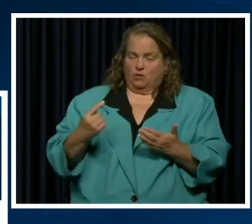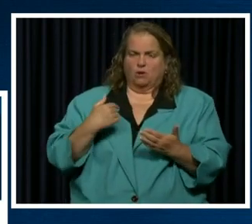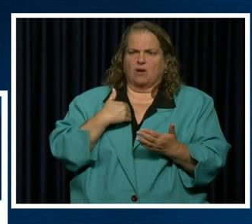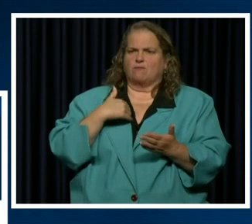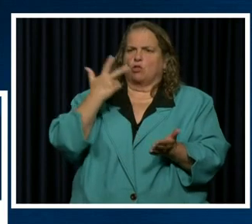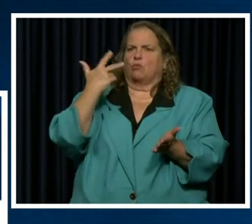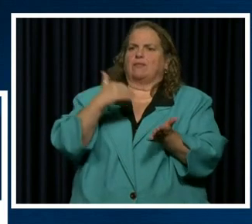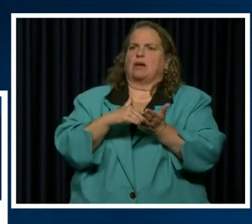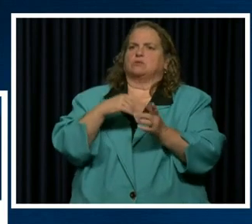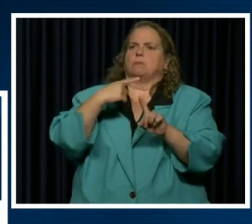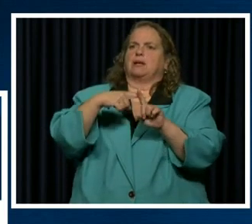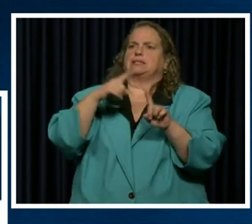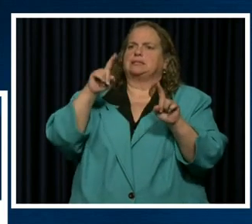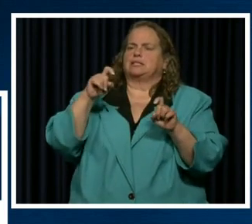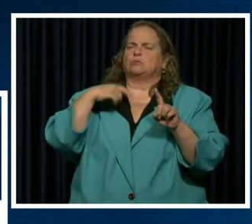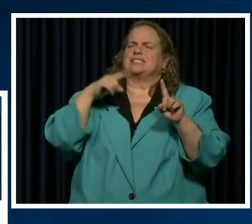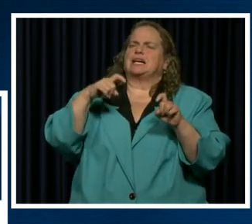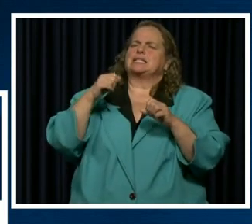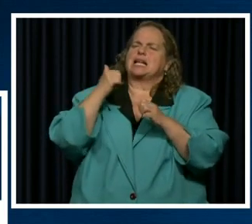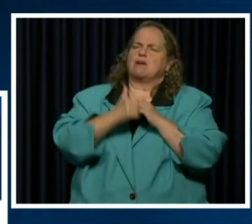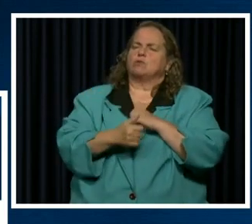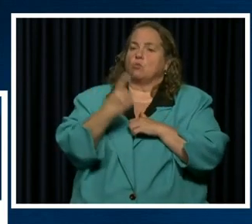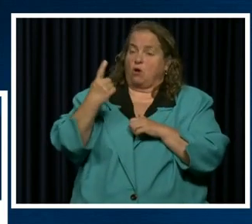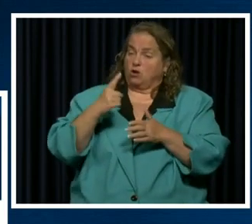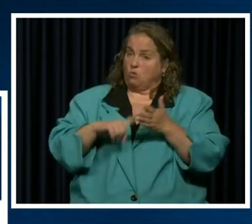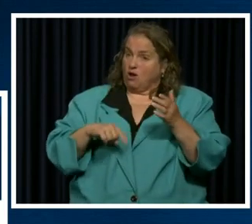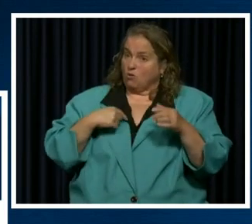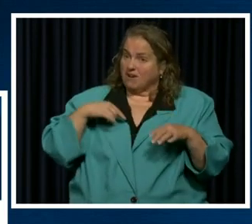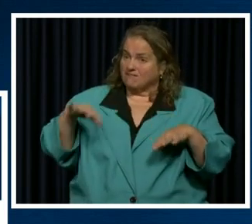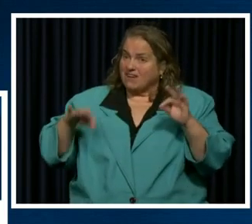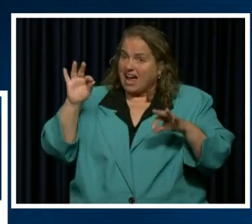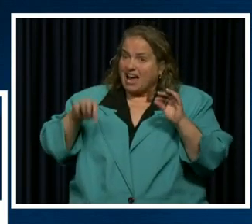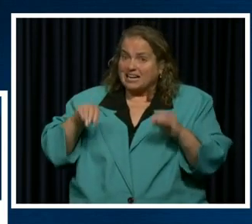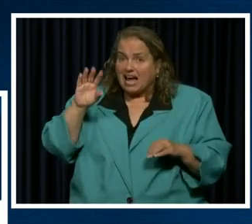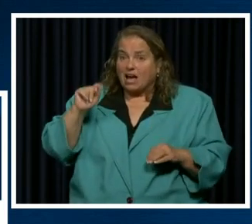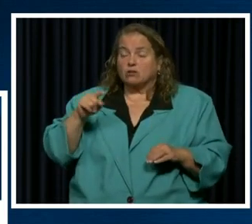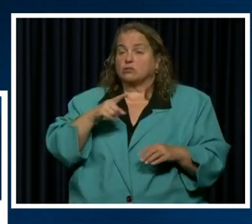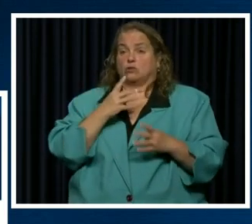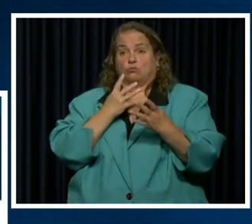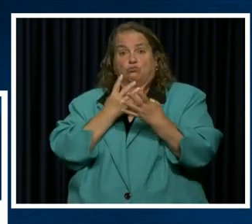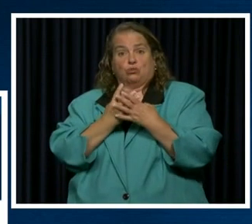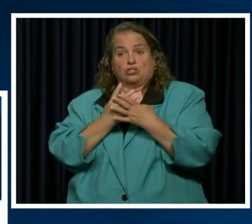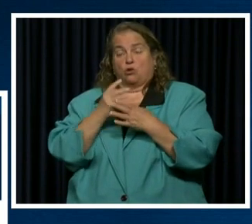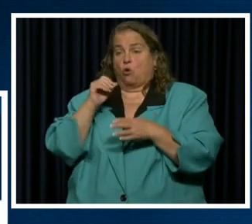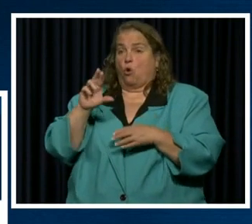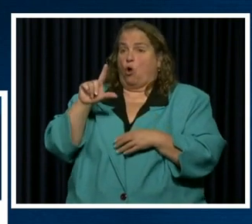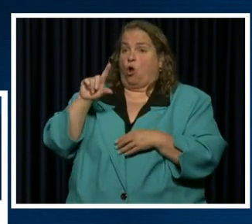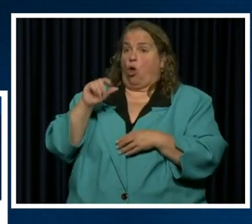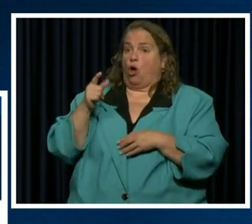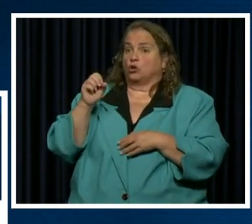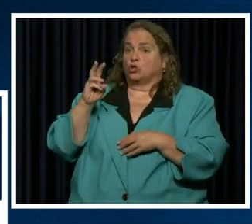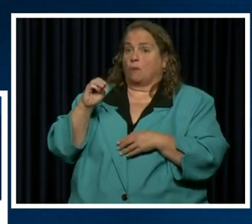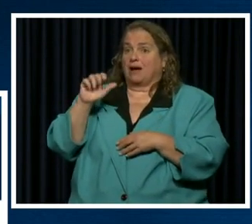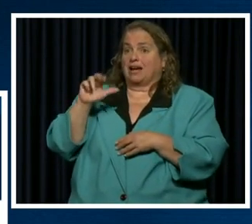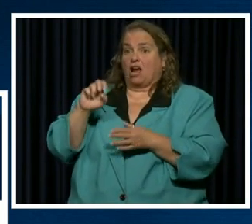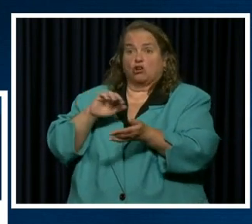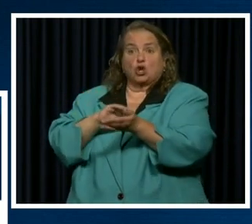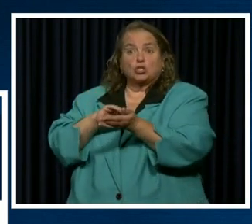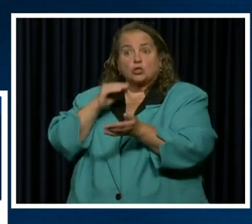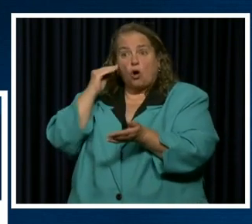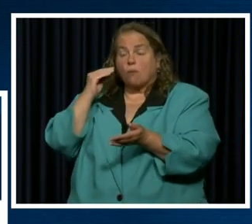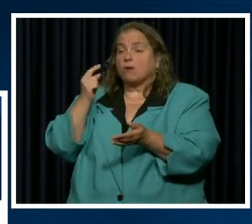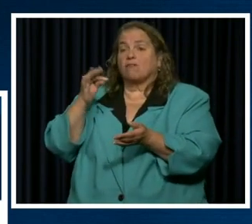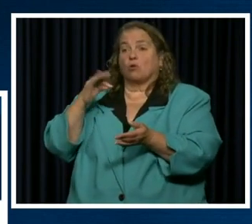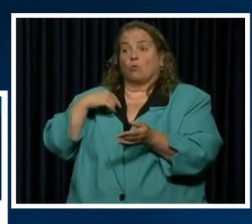tests. And what we're finding out, whether it's a prison or a long term care facility or or anywhere else, when we